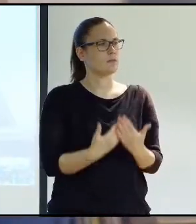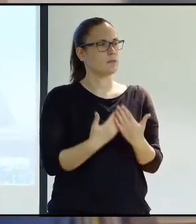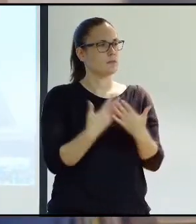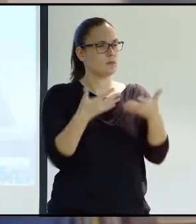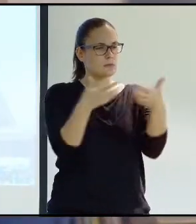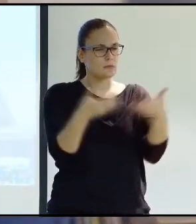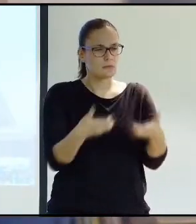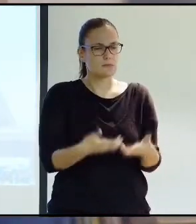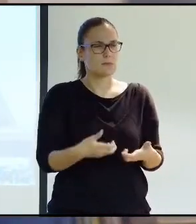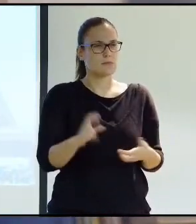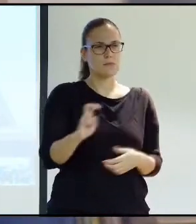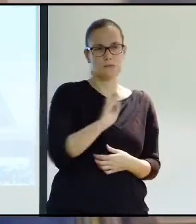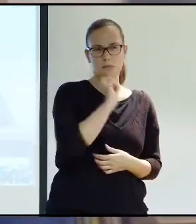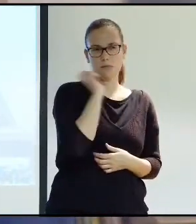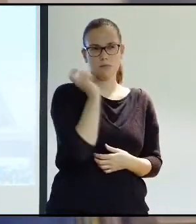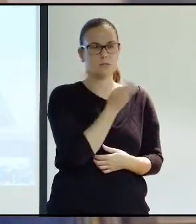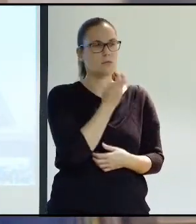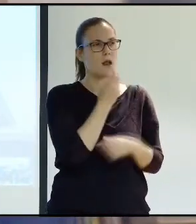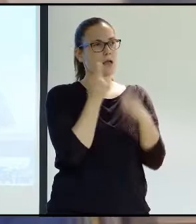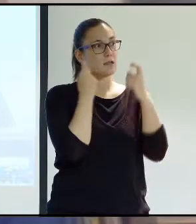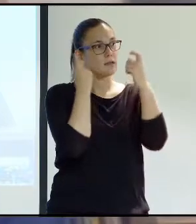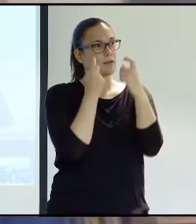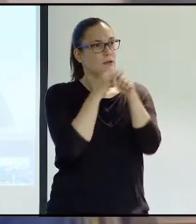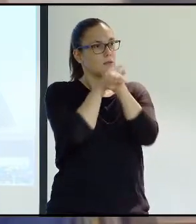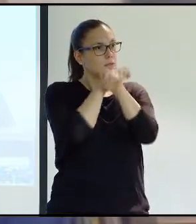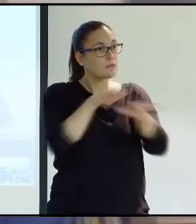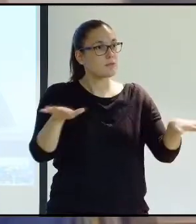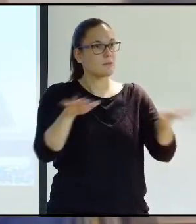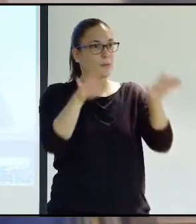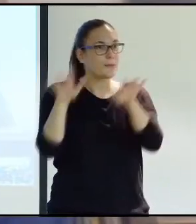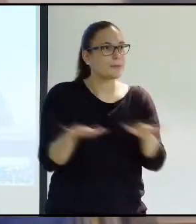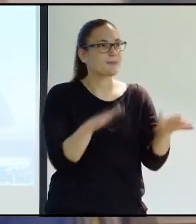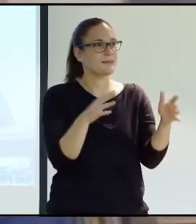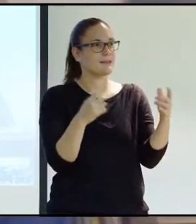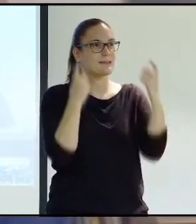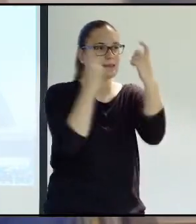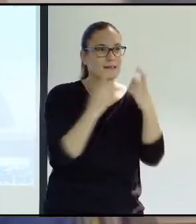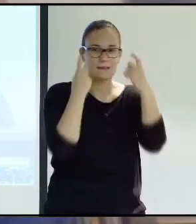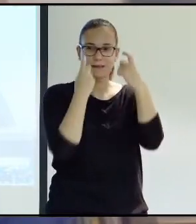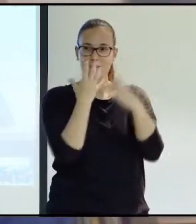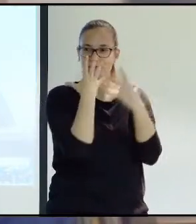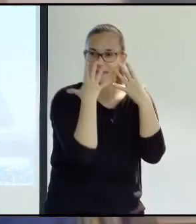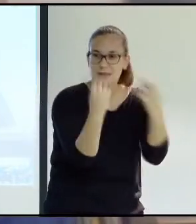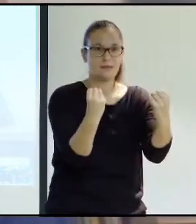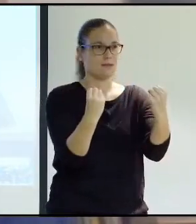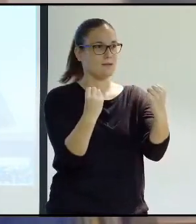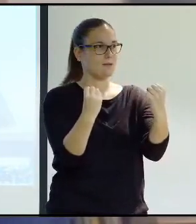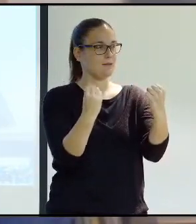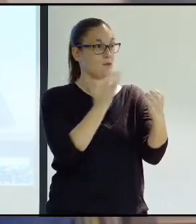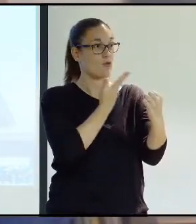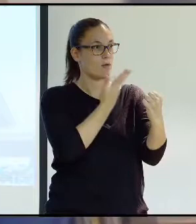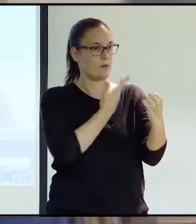to try to convince people to simply disseminate information